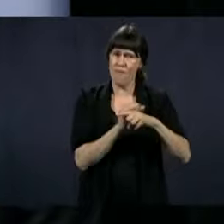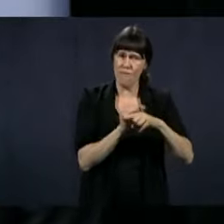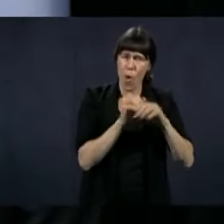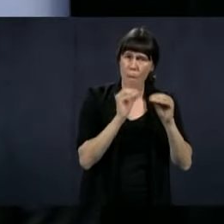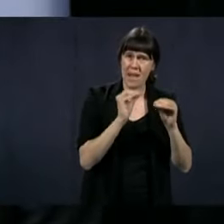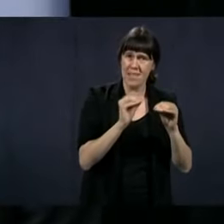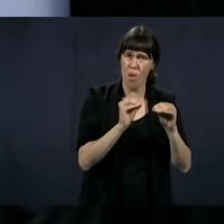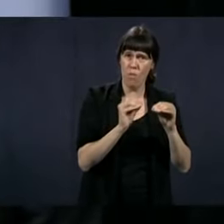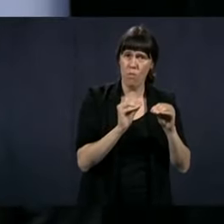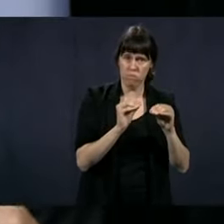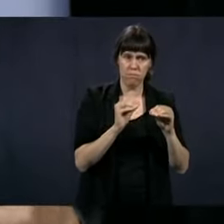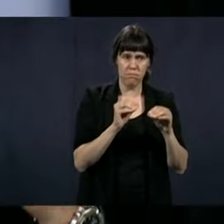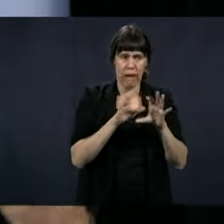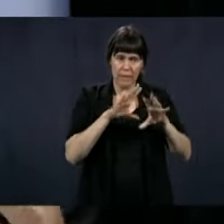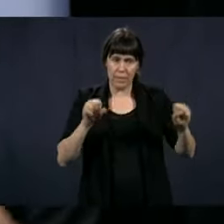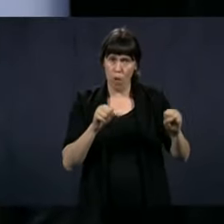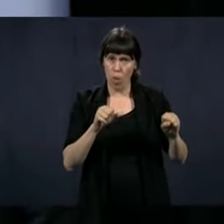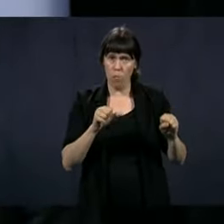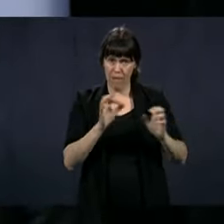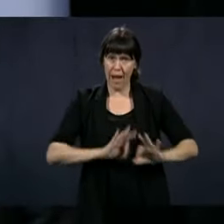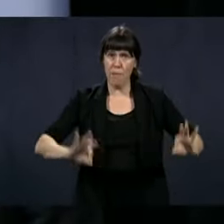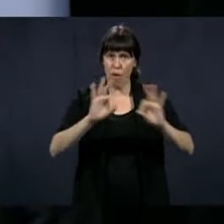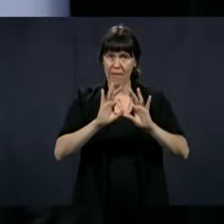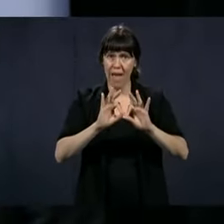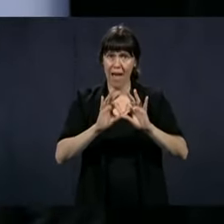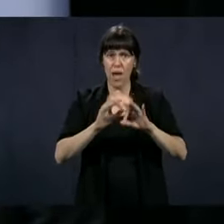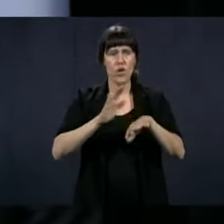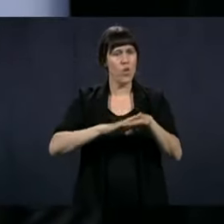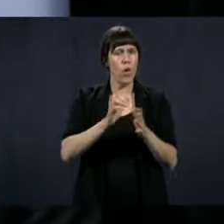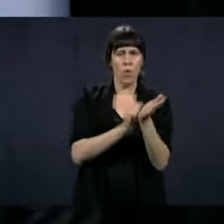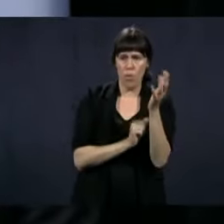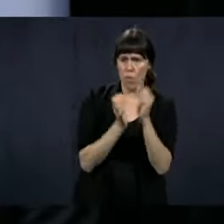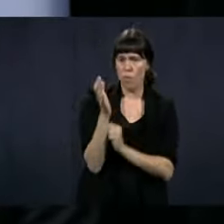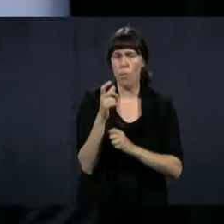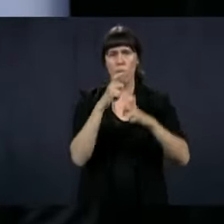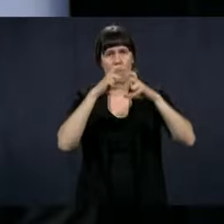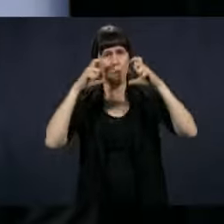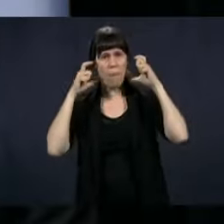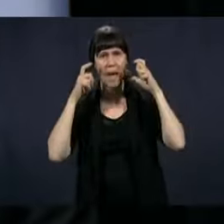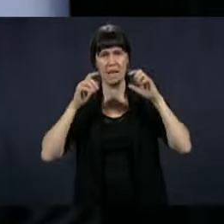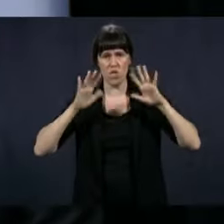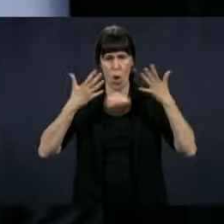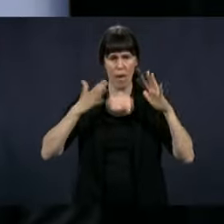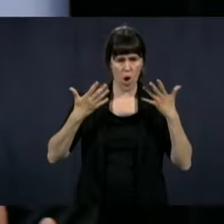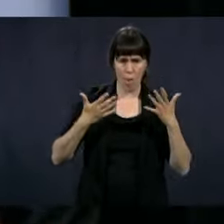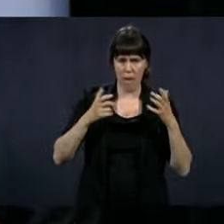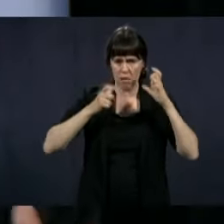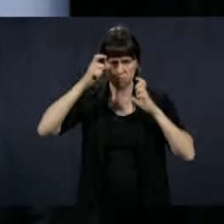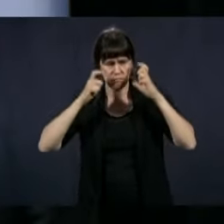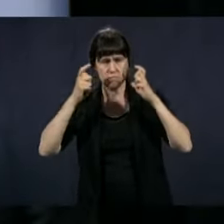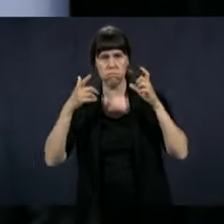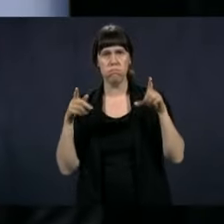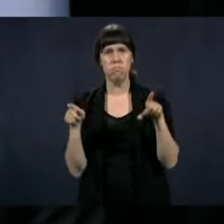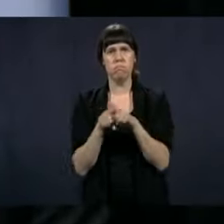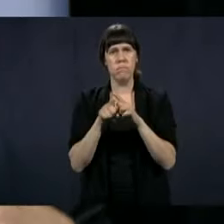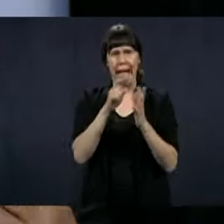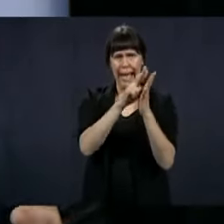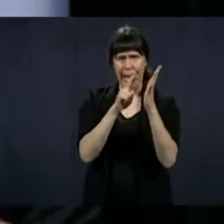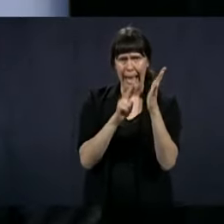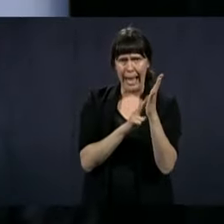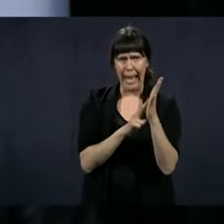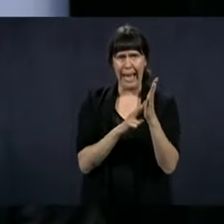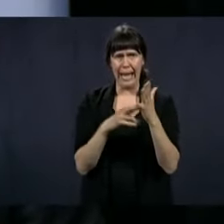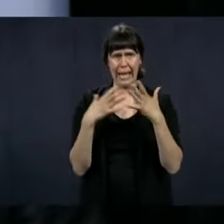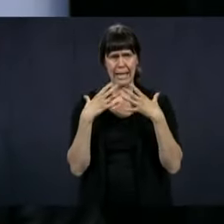have training to put on PPEs, that they also be able to understand the